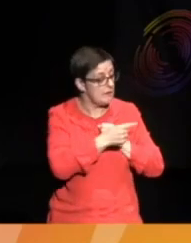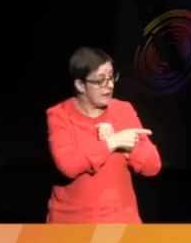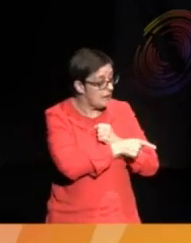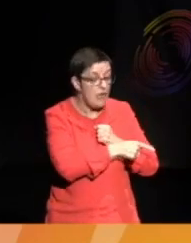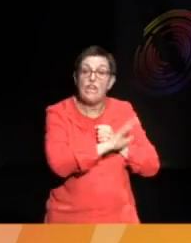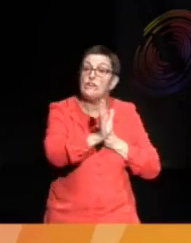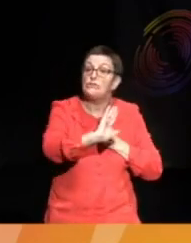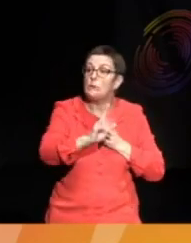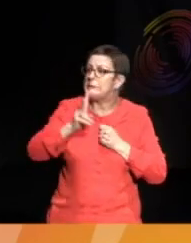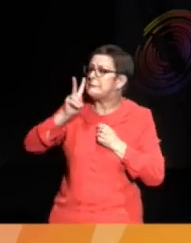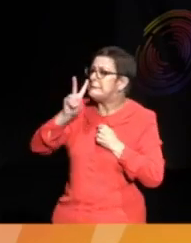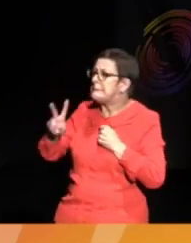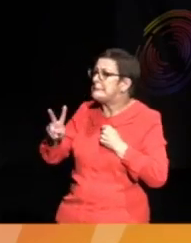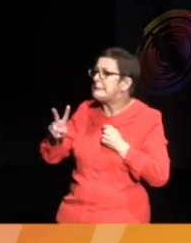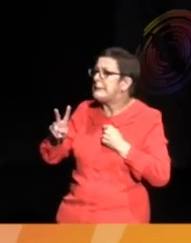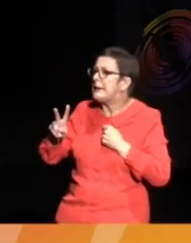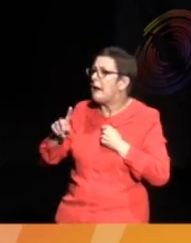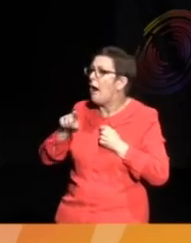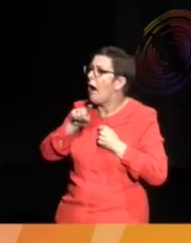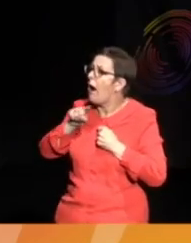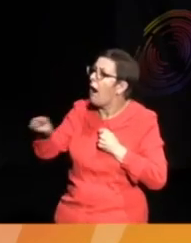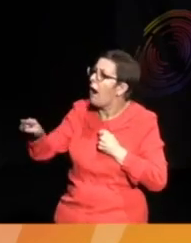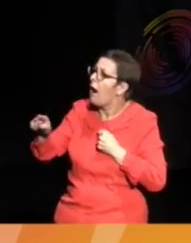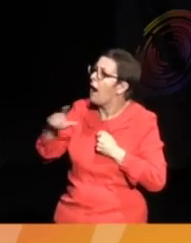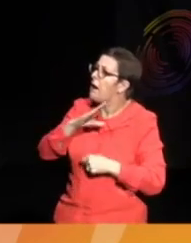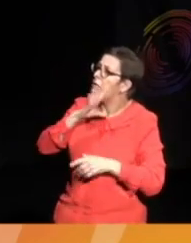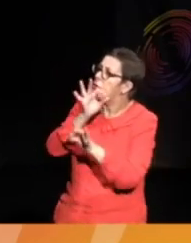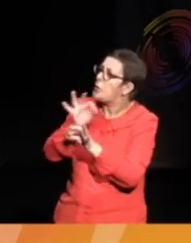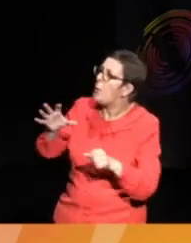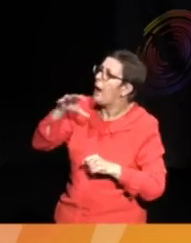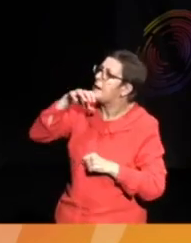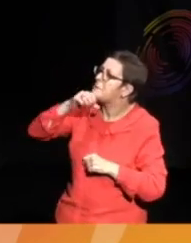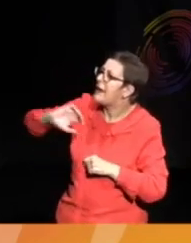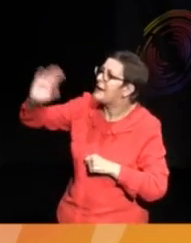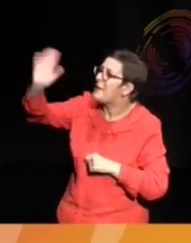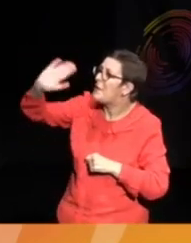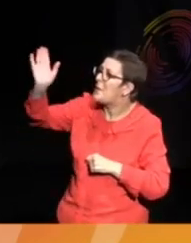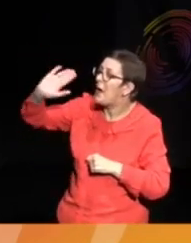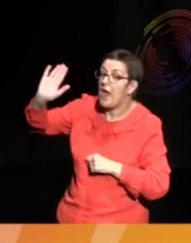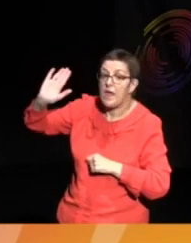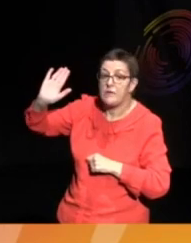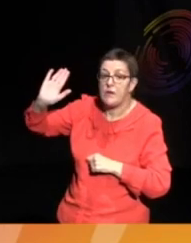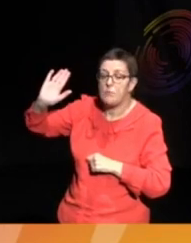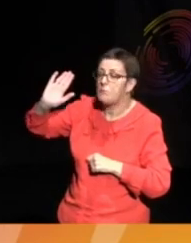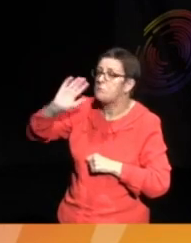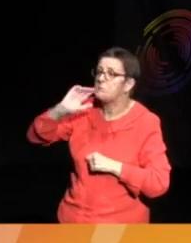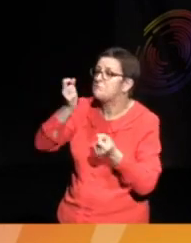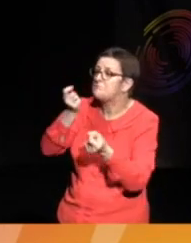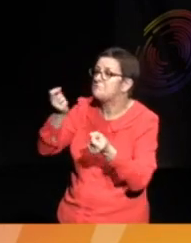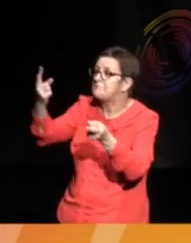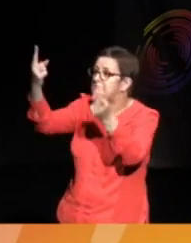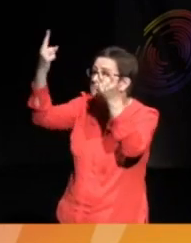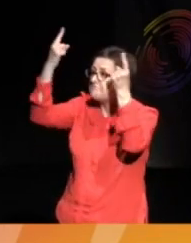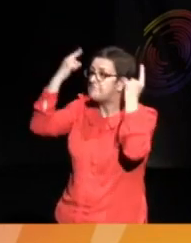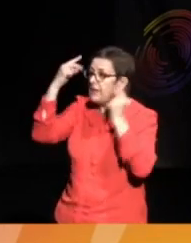of trucks heading out of town, not knowing they would now not understand their names.